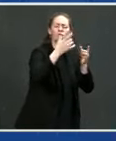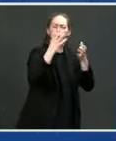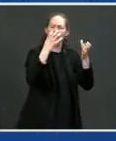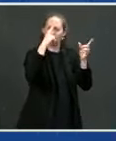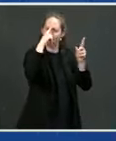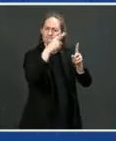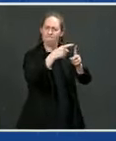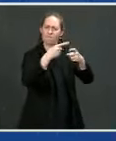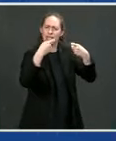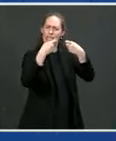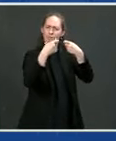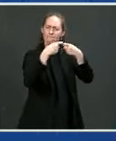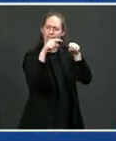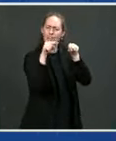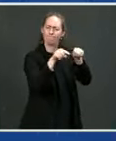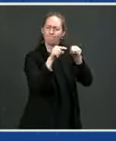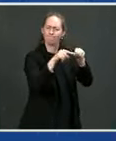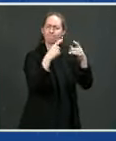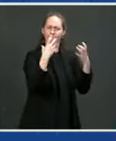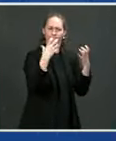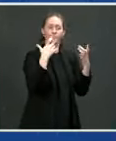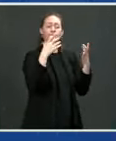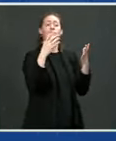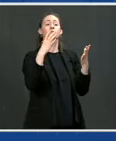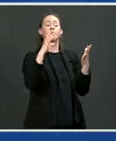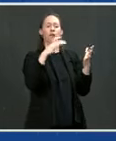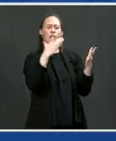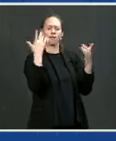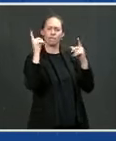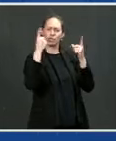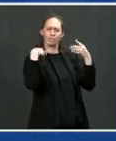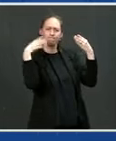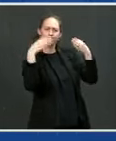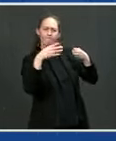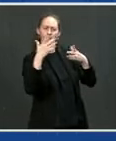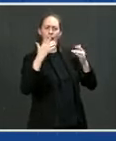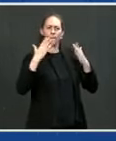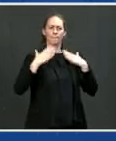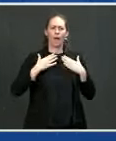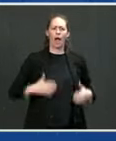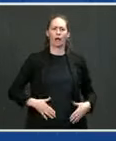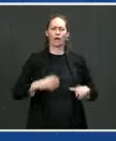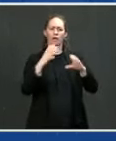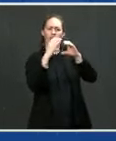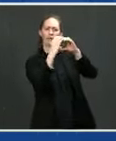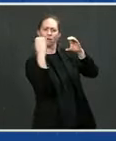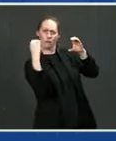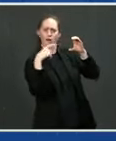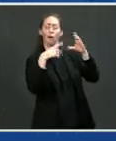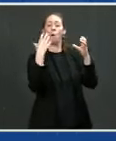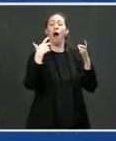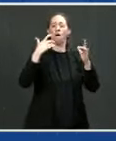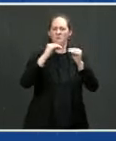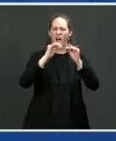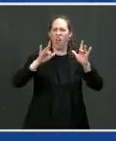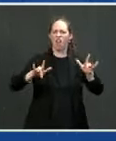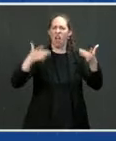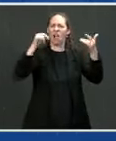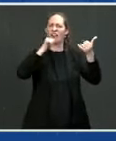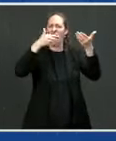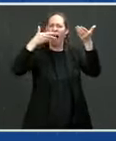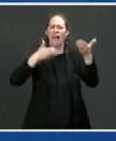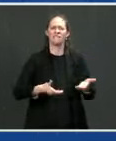Our composite body gives us about 10% less weight, which is about 3,000 pounds, versus a traditional